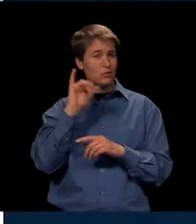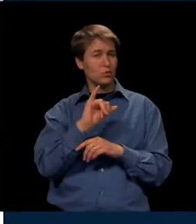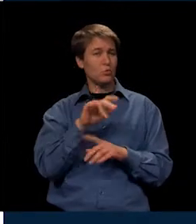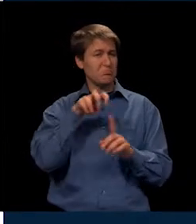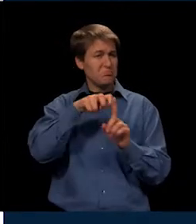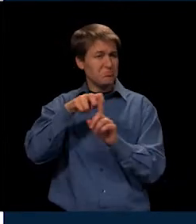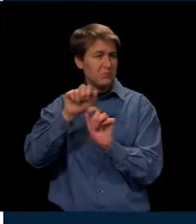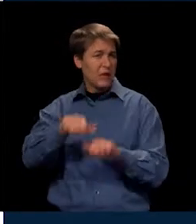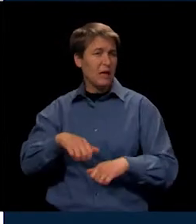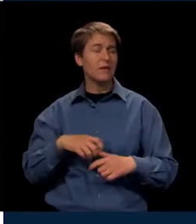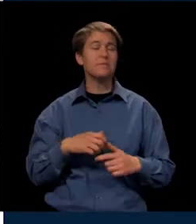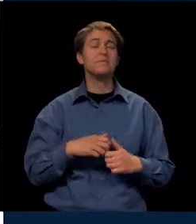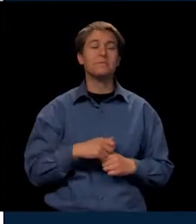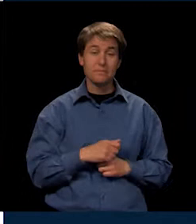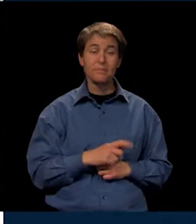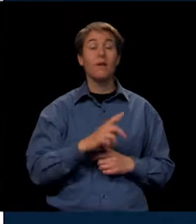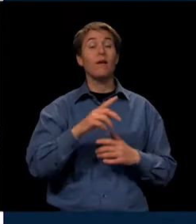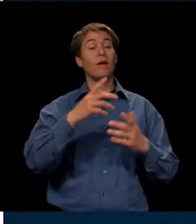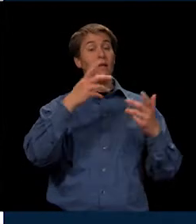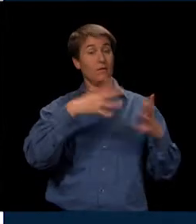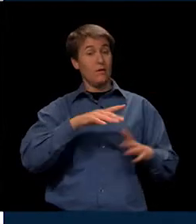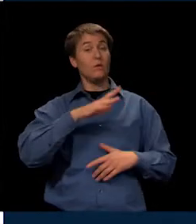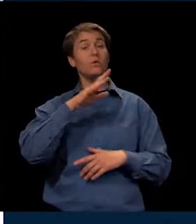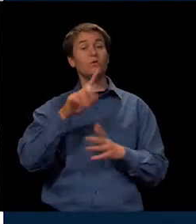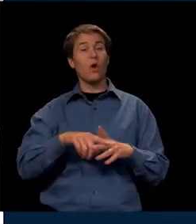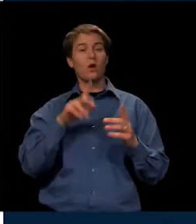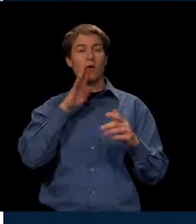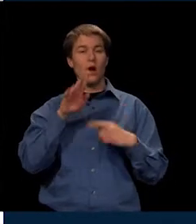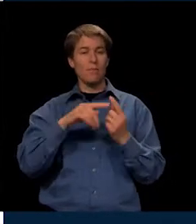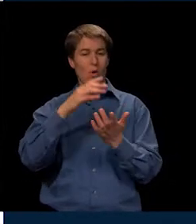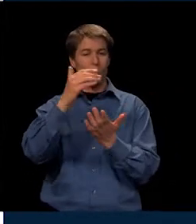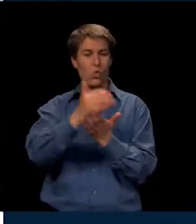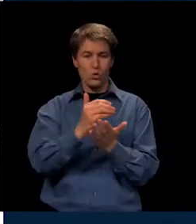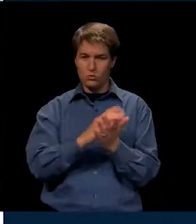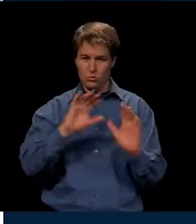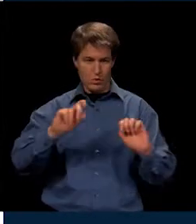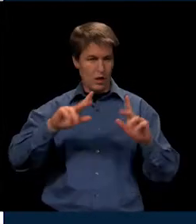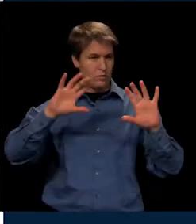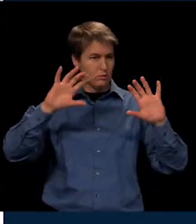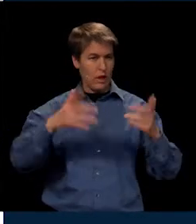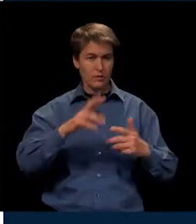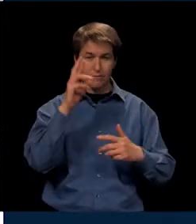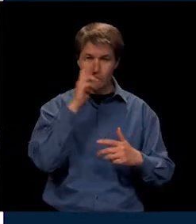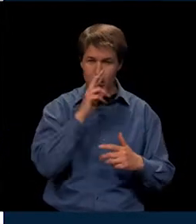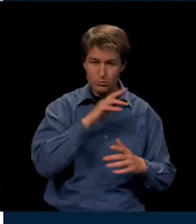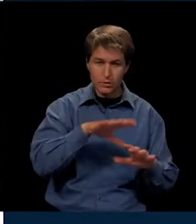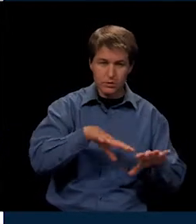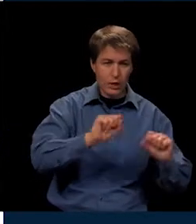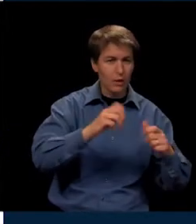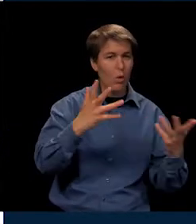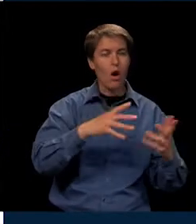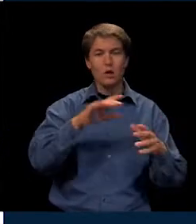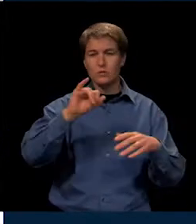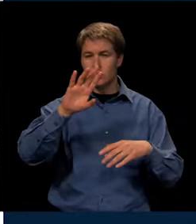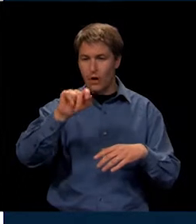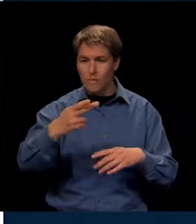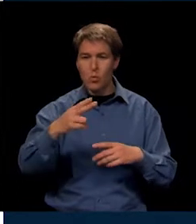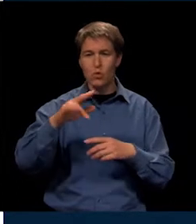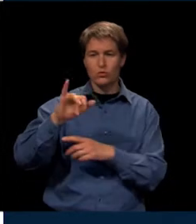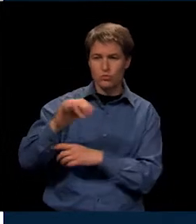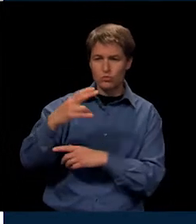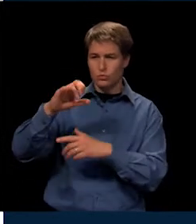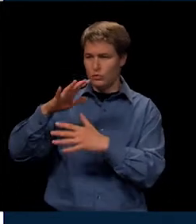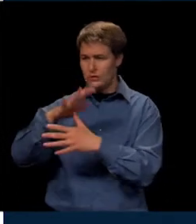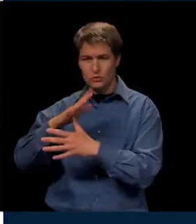to do that. We then began talking about coursework. Okay, what are we going to have? What's a freshman going to take? And what's a sophomore and a junior and a senior going to